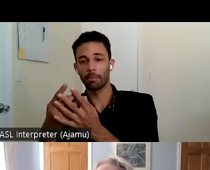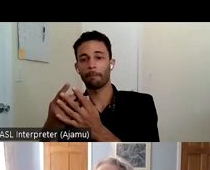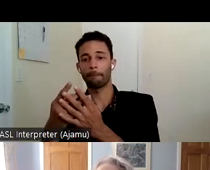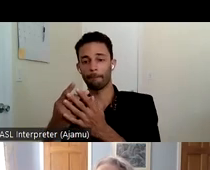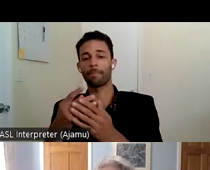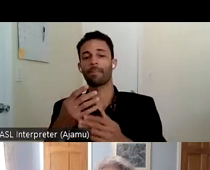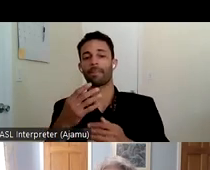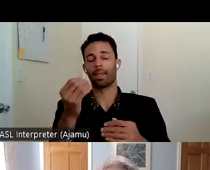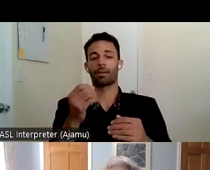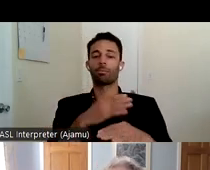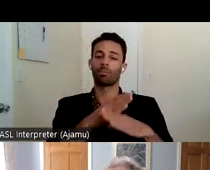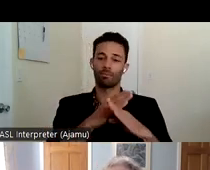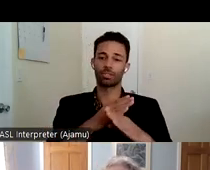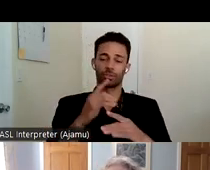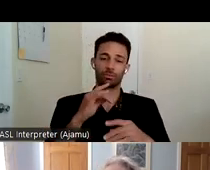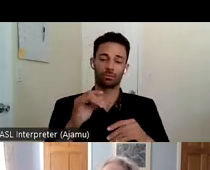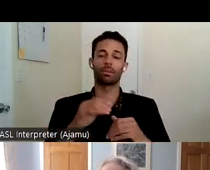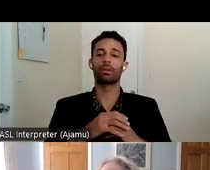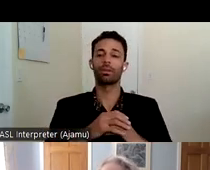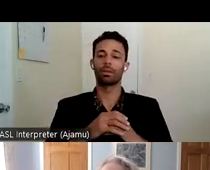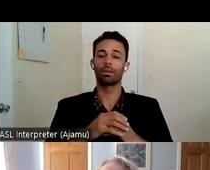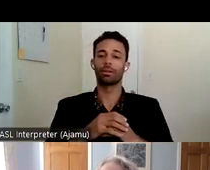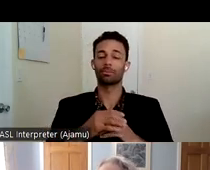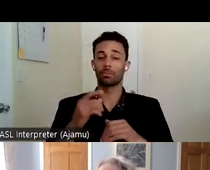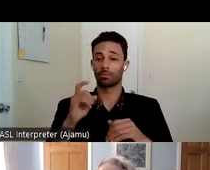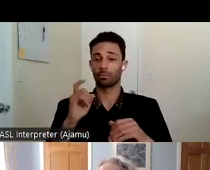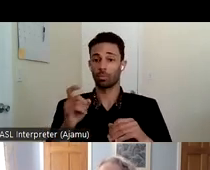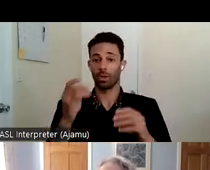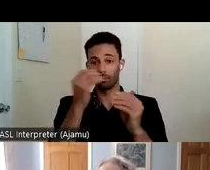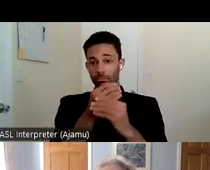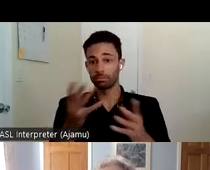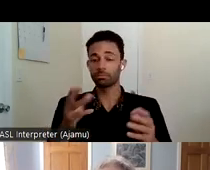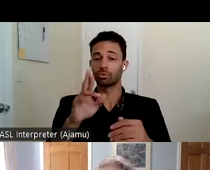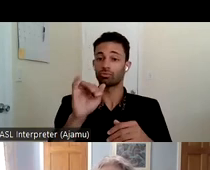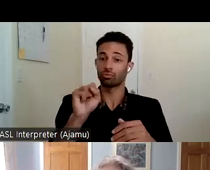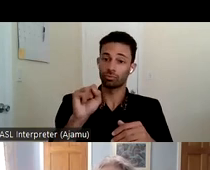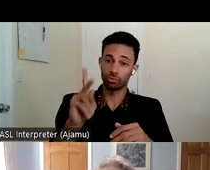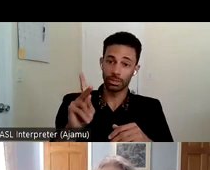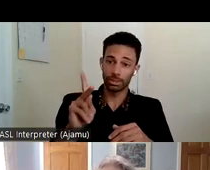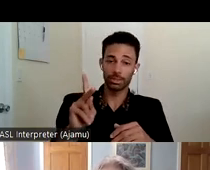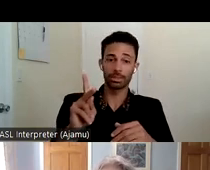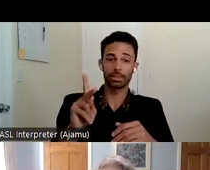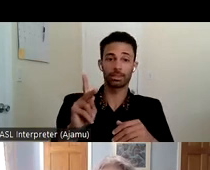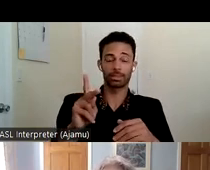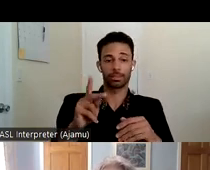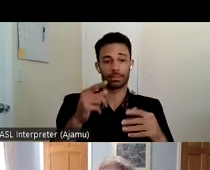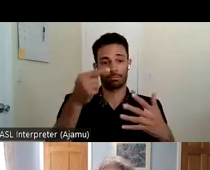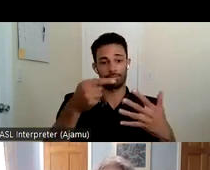includes things like raising awareness about the risk factors that predict abuse so that we can try to reduce those factors